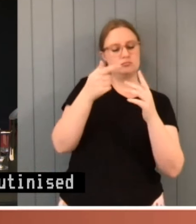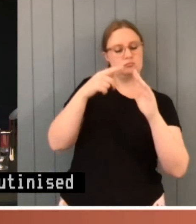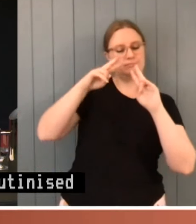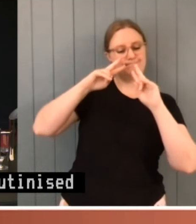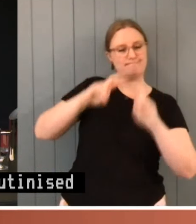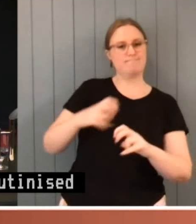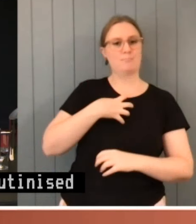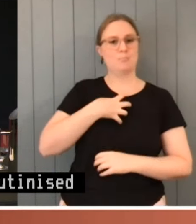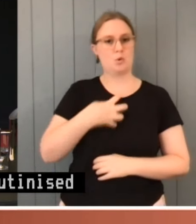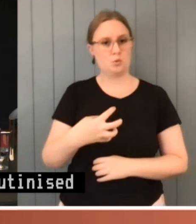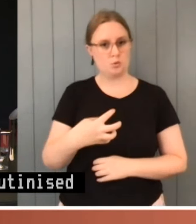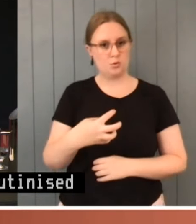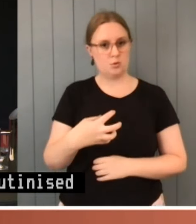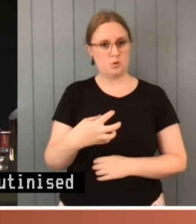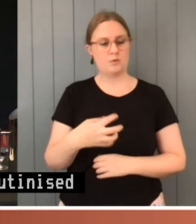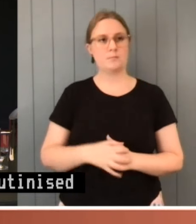constitutionality